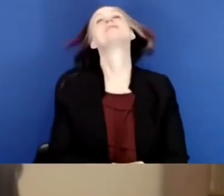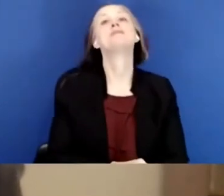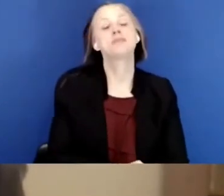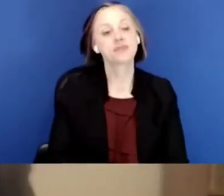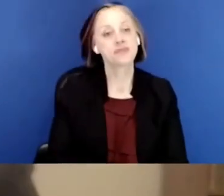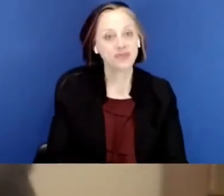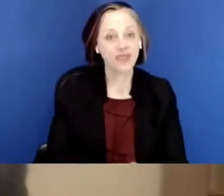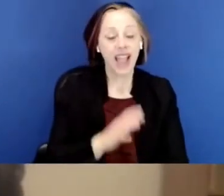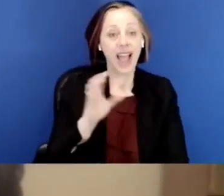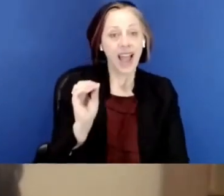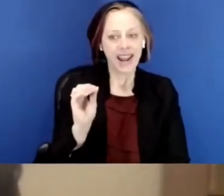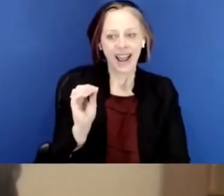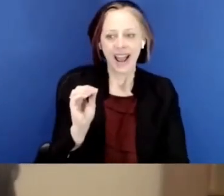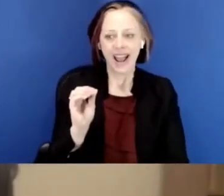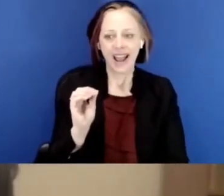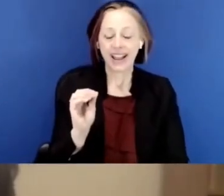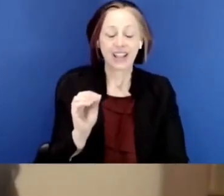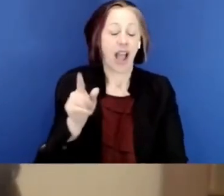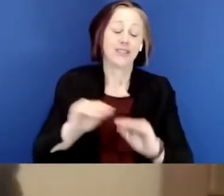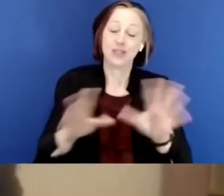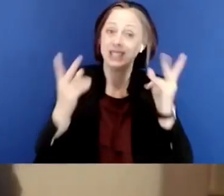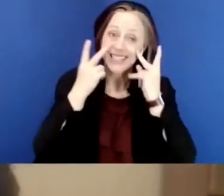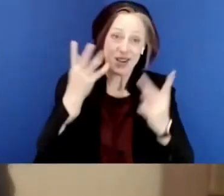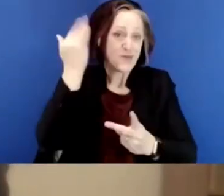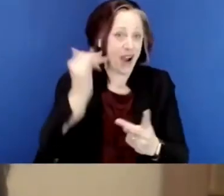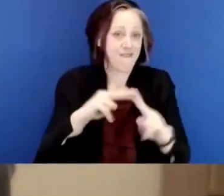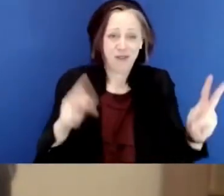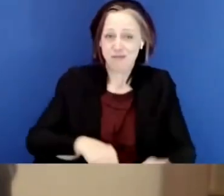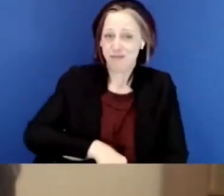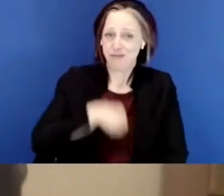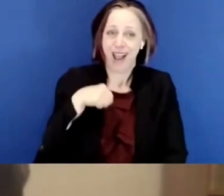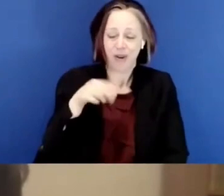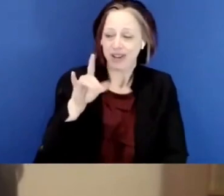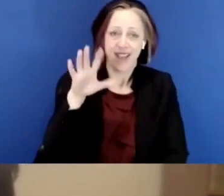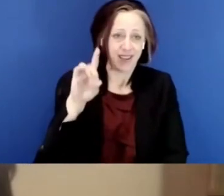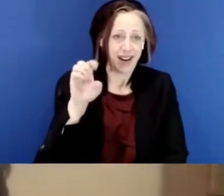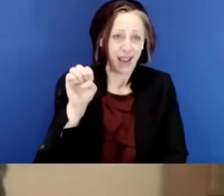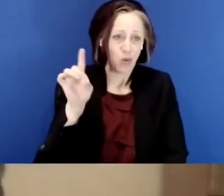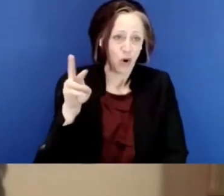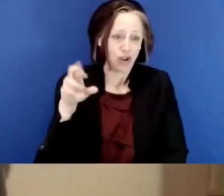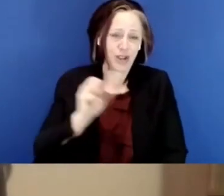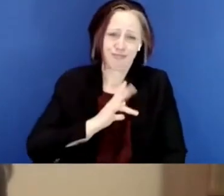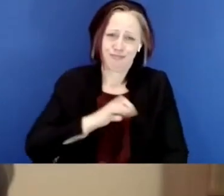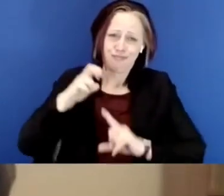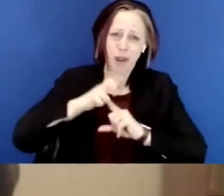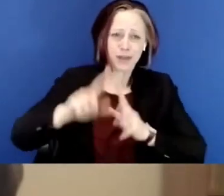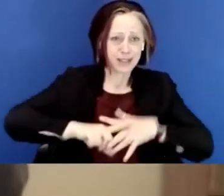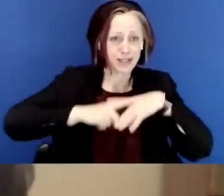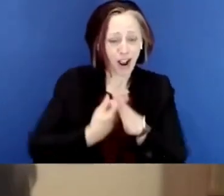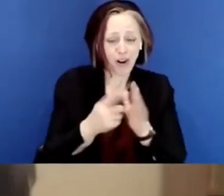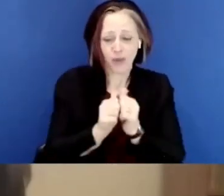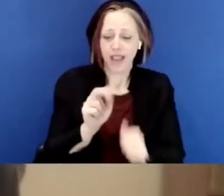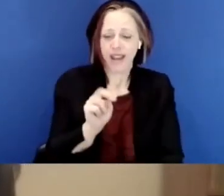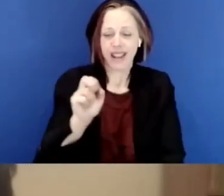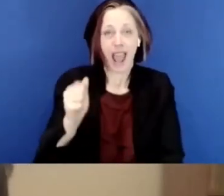work, uh, that the United States has to do. Uh, and, uh, and you can see why we're so proud of, uh, David Edwards now,